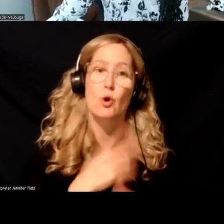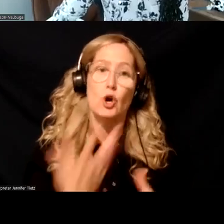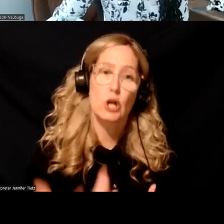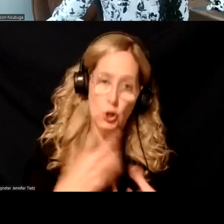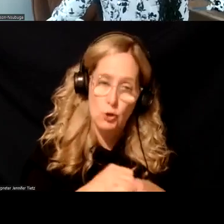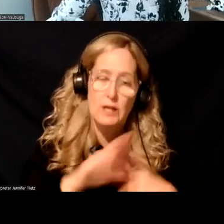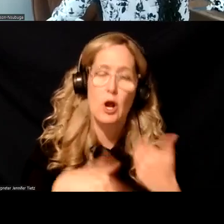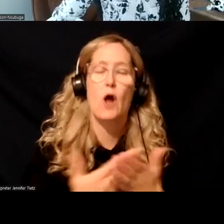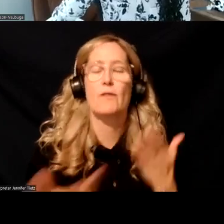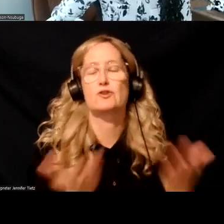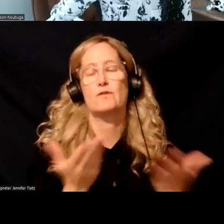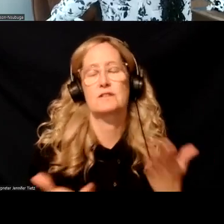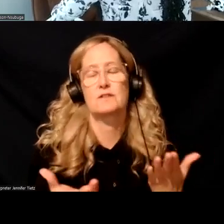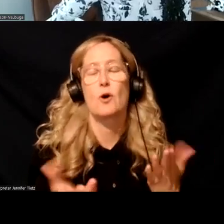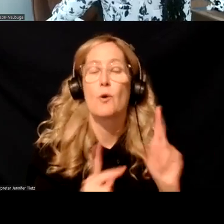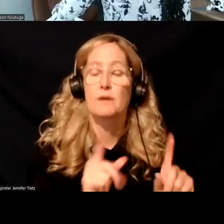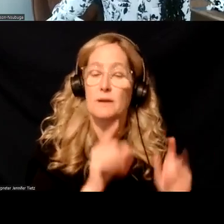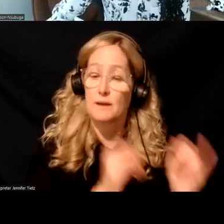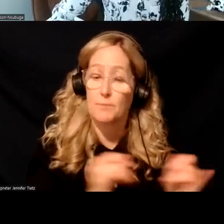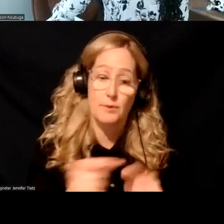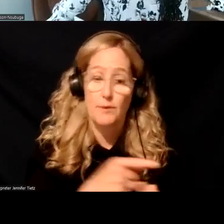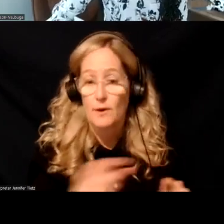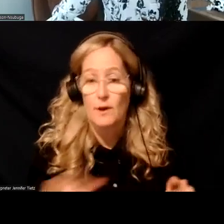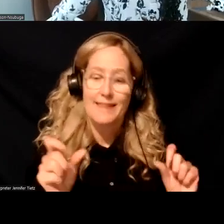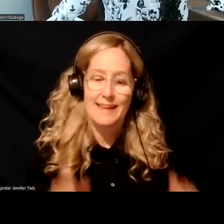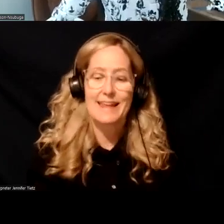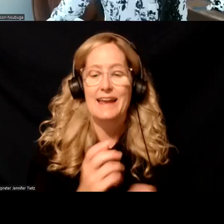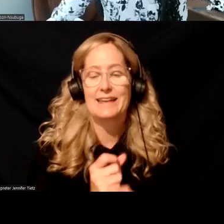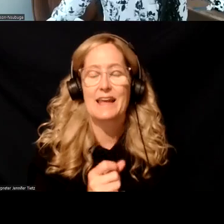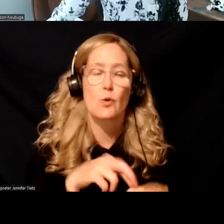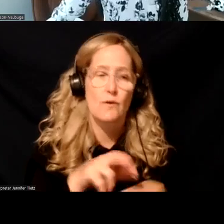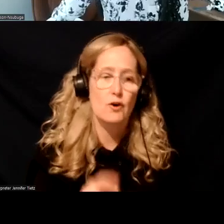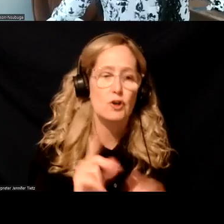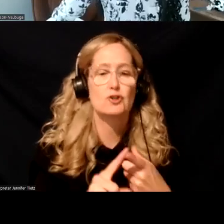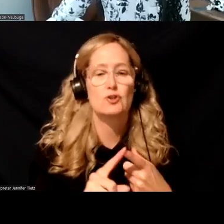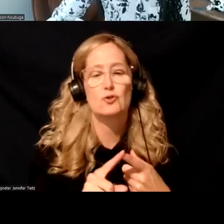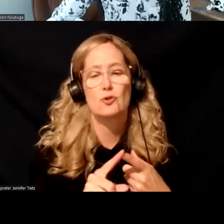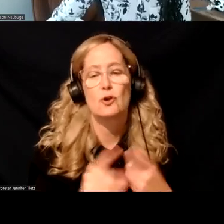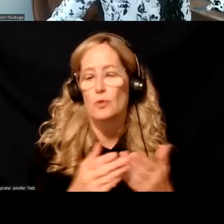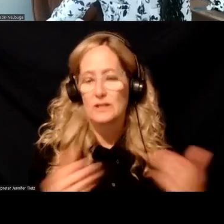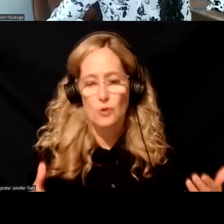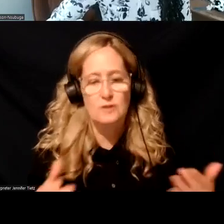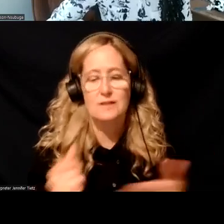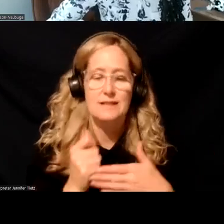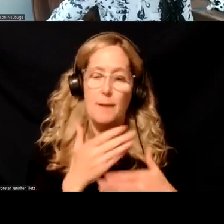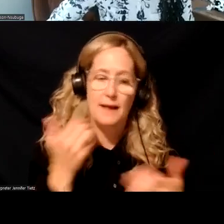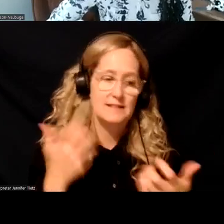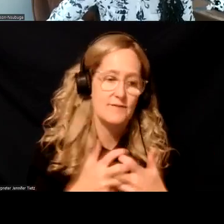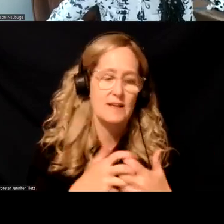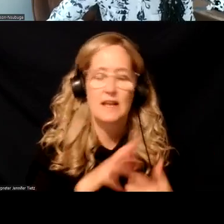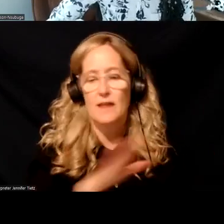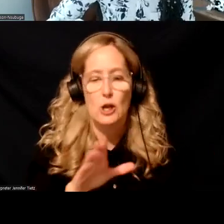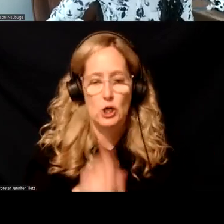these services so that individuals, um, are able to get referred to the sort, the resources that best fit their,